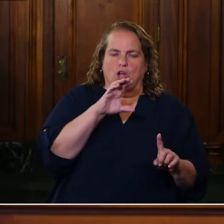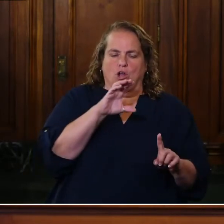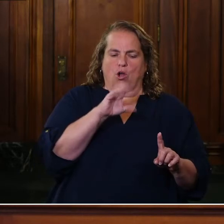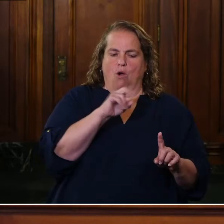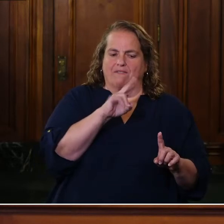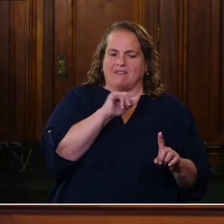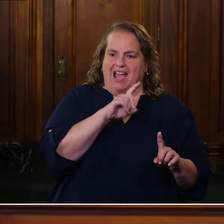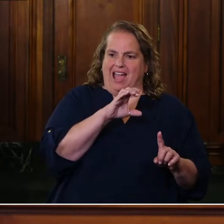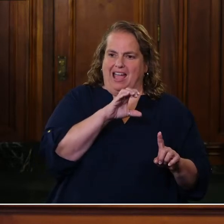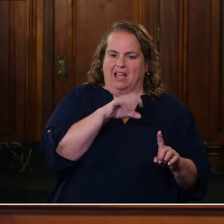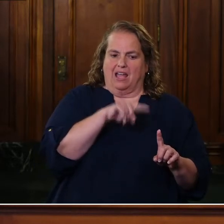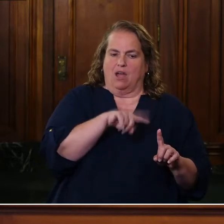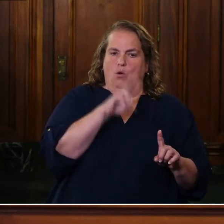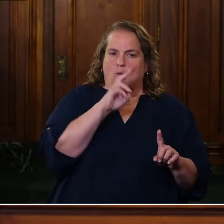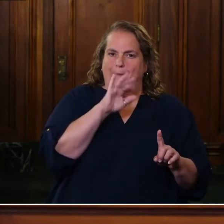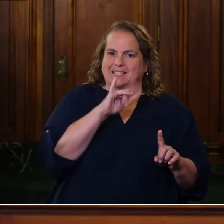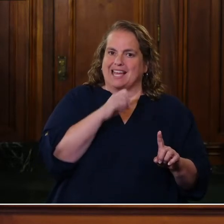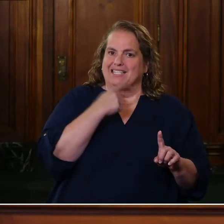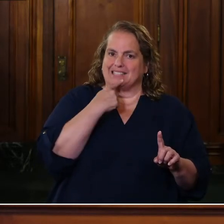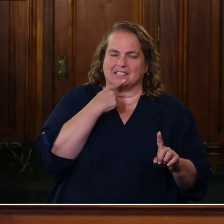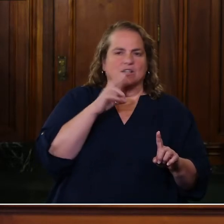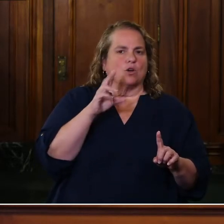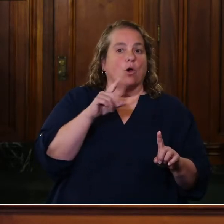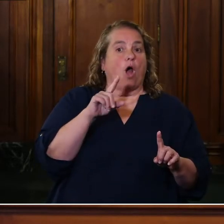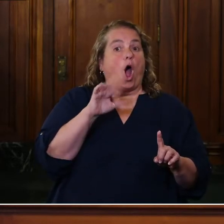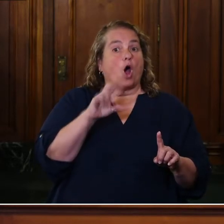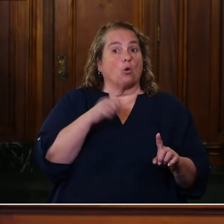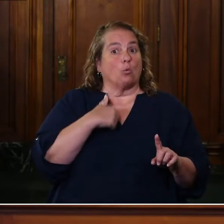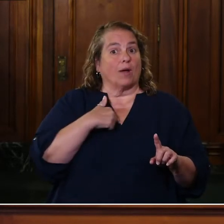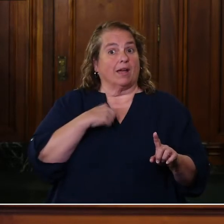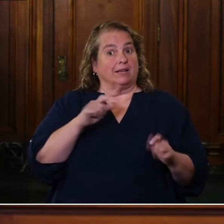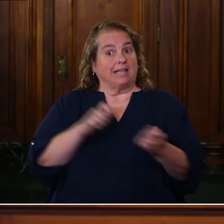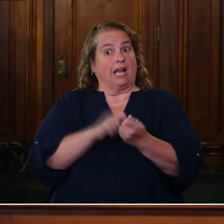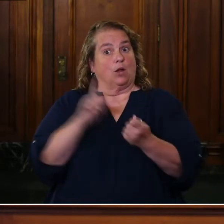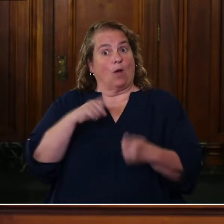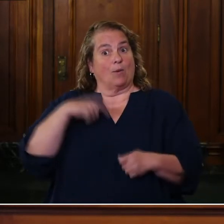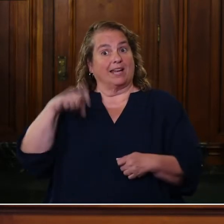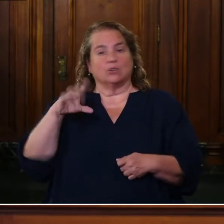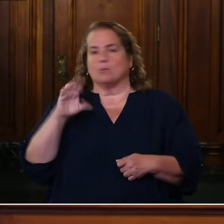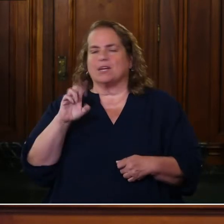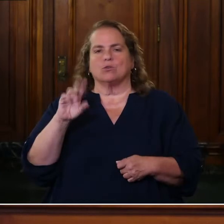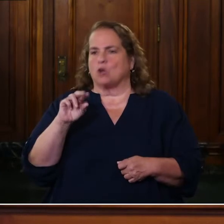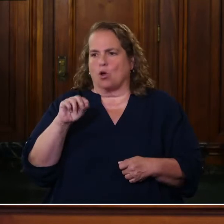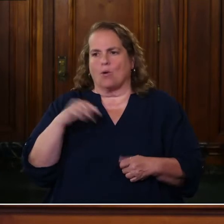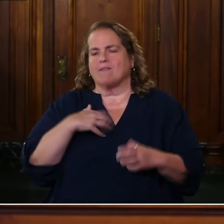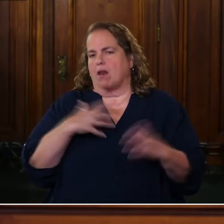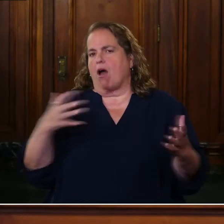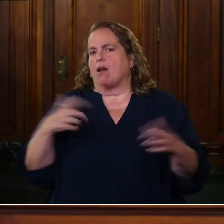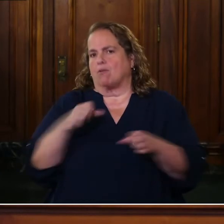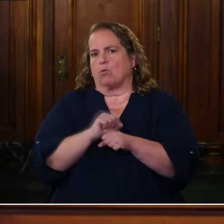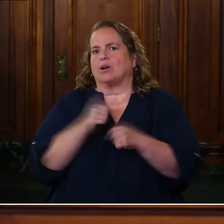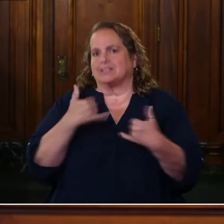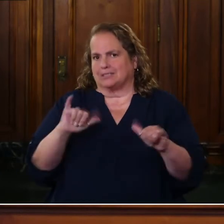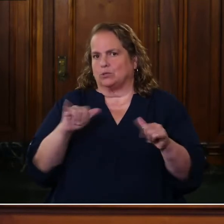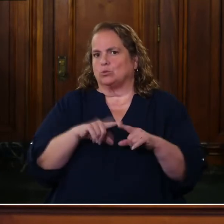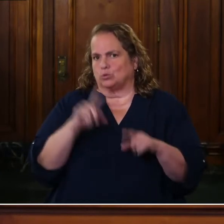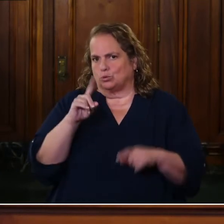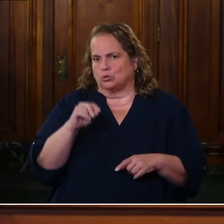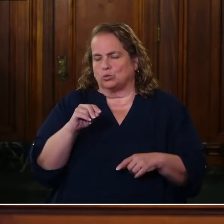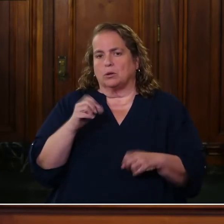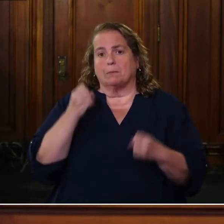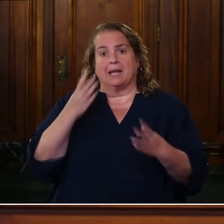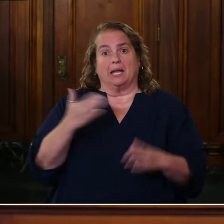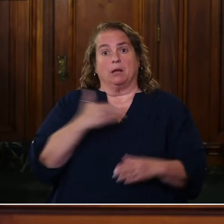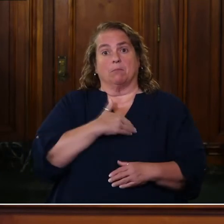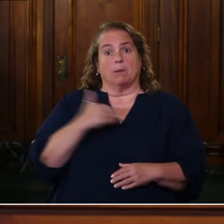No, we're not. We still have a lot of work to do there. Um, I was a little worried that a number of members of the General Assembly just said they didn't think it'd